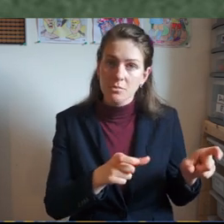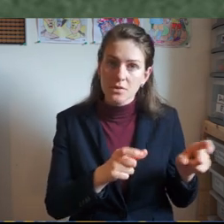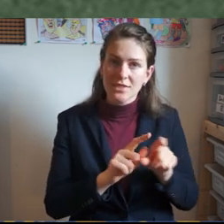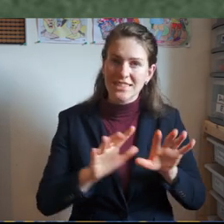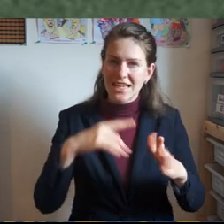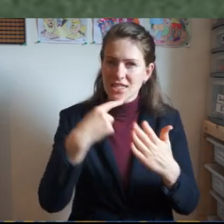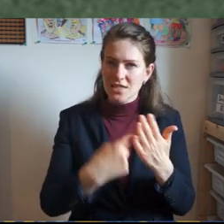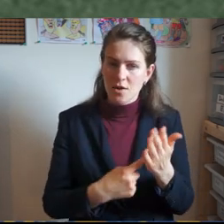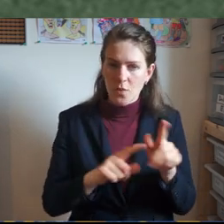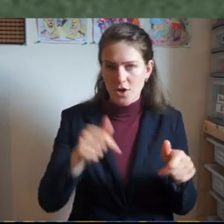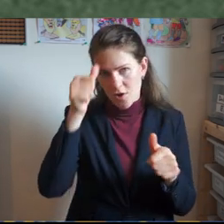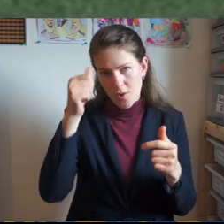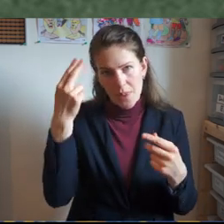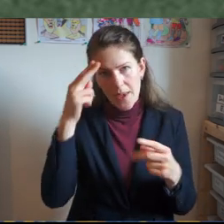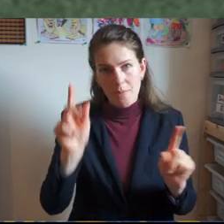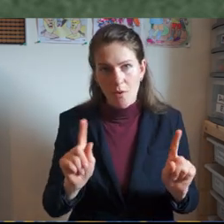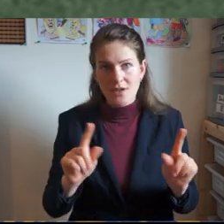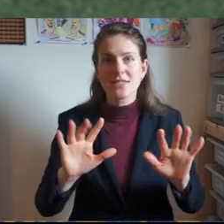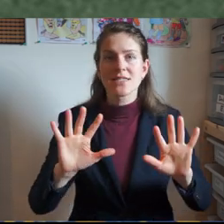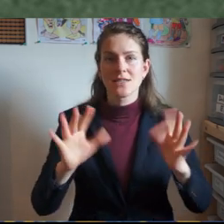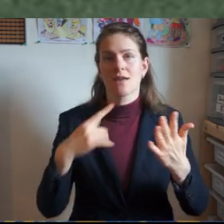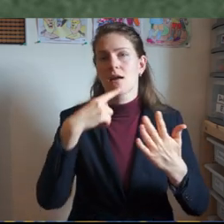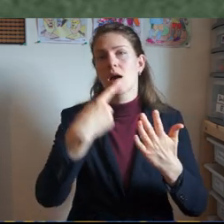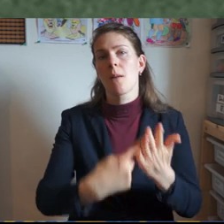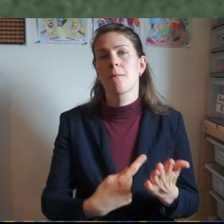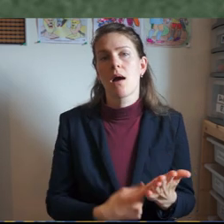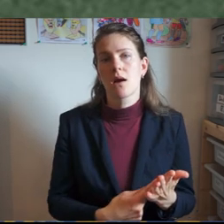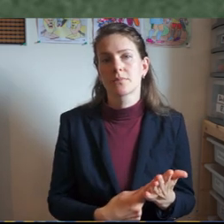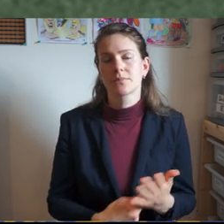as the Ten Commandments.